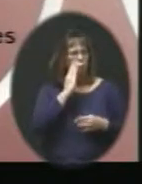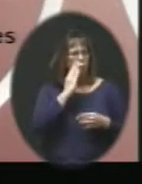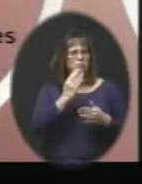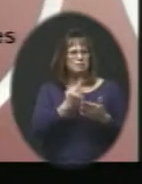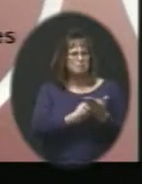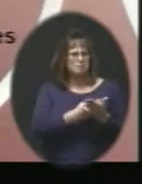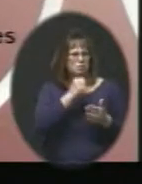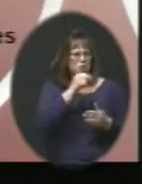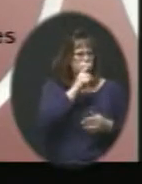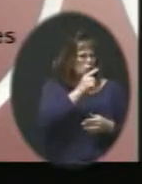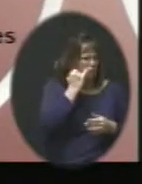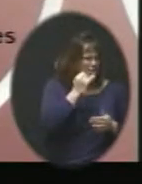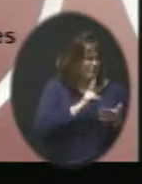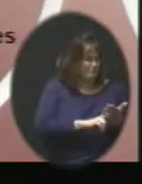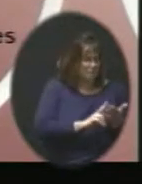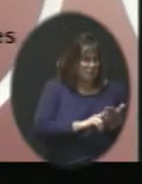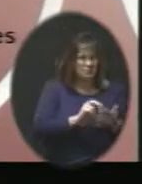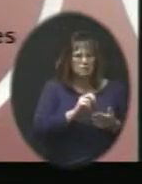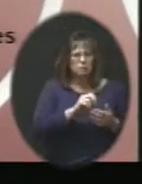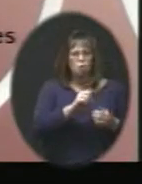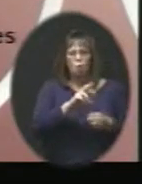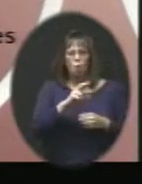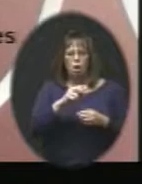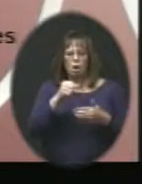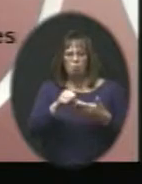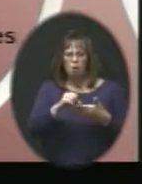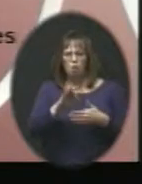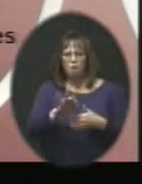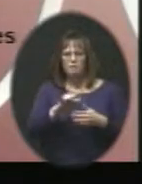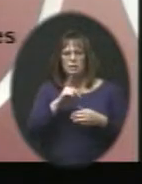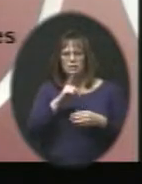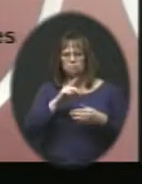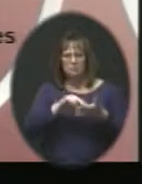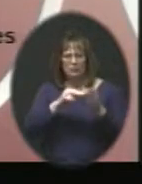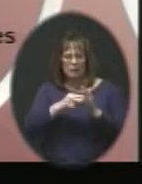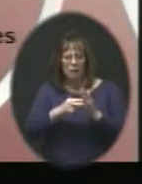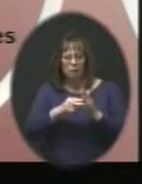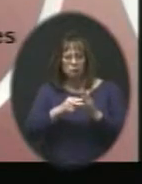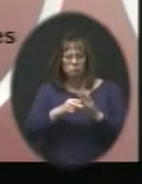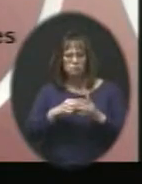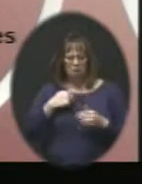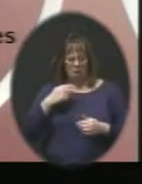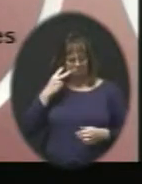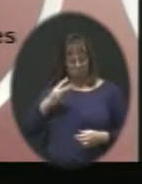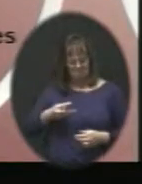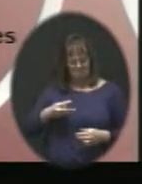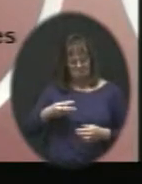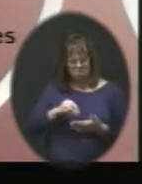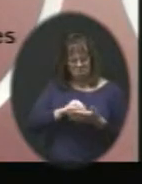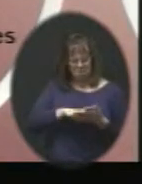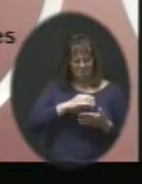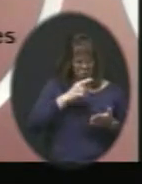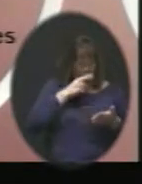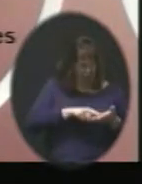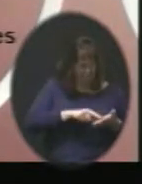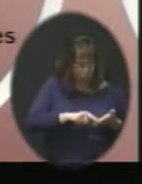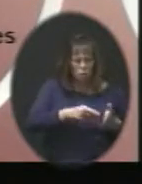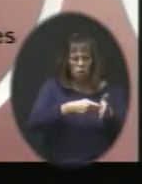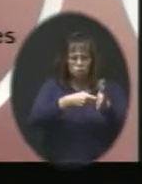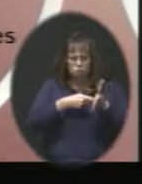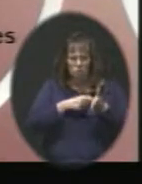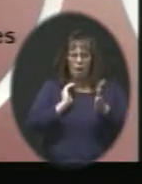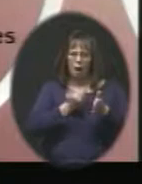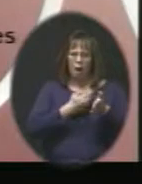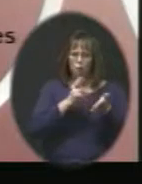you're not sure if it's a contract or just a letter of intent or what it is. It's coming across my desk to determine, do we flag it for that inventory? Does it require